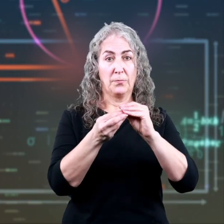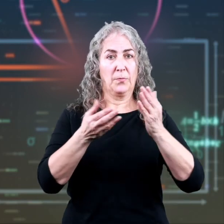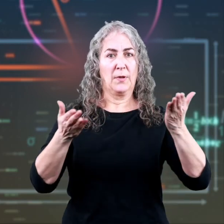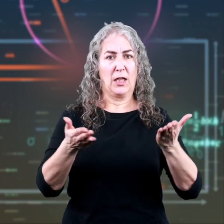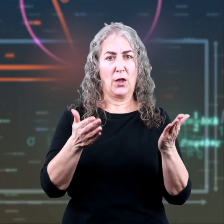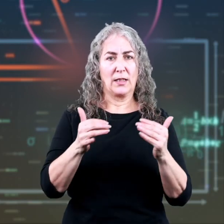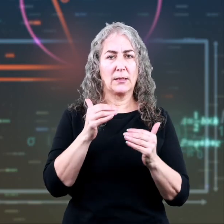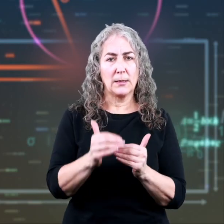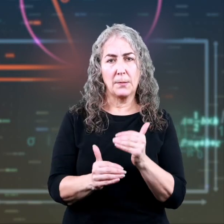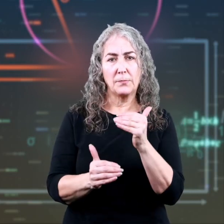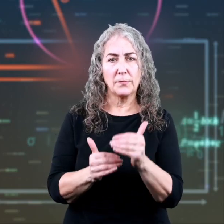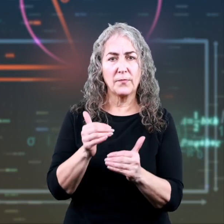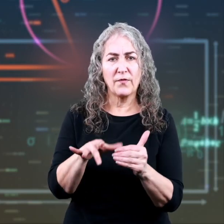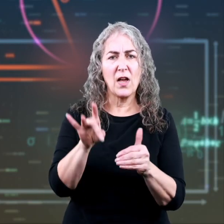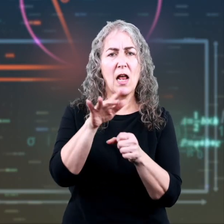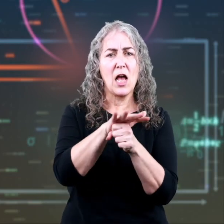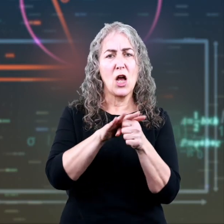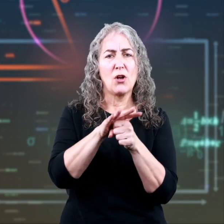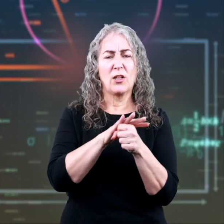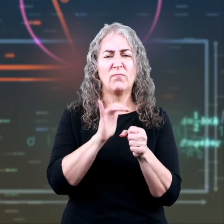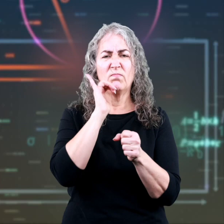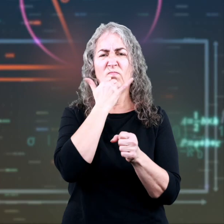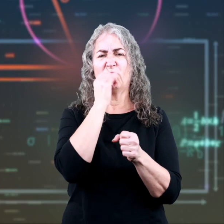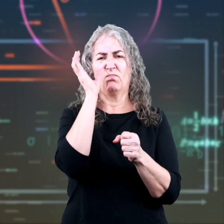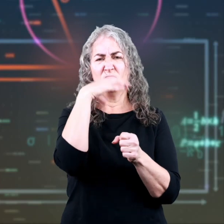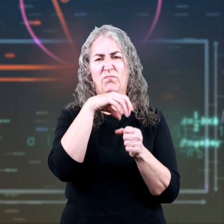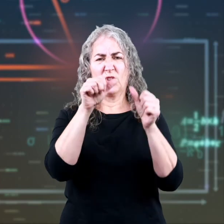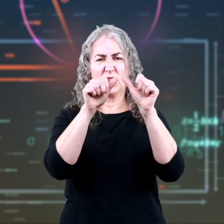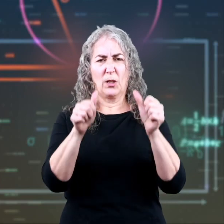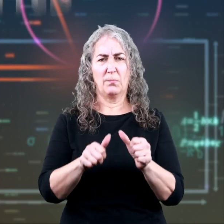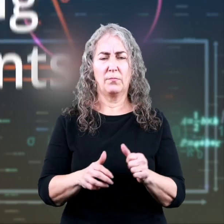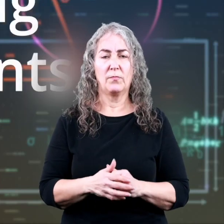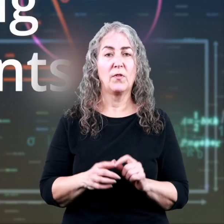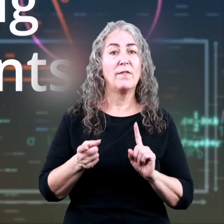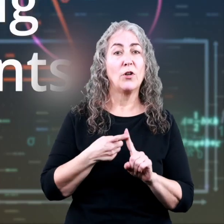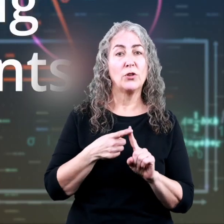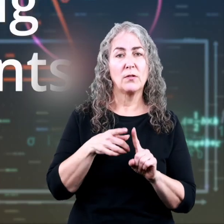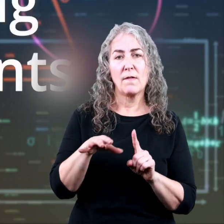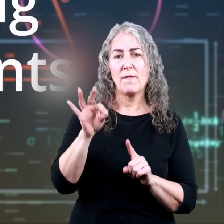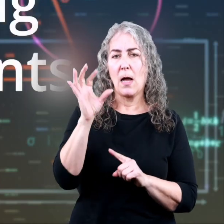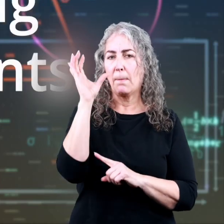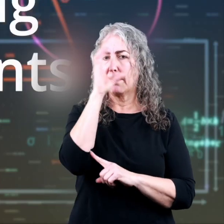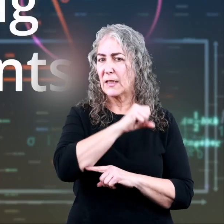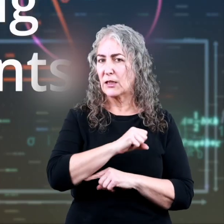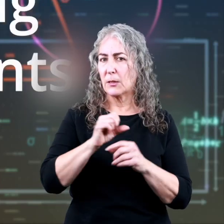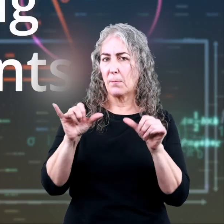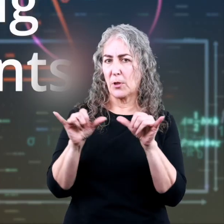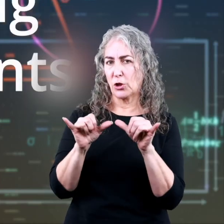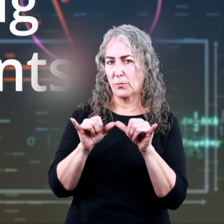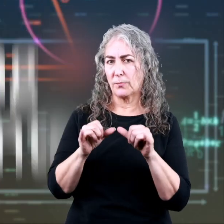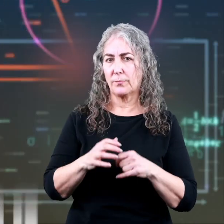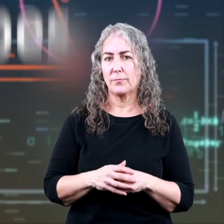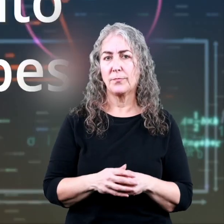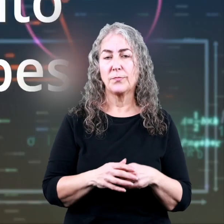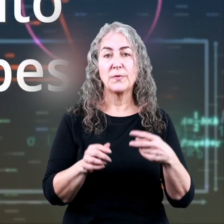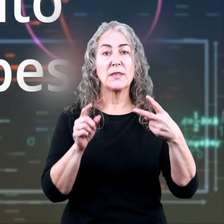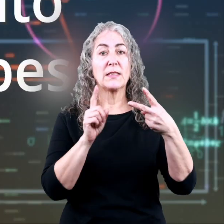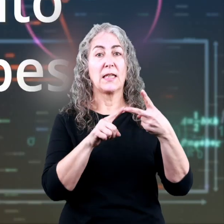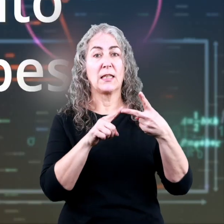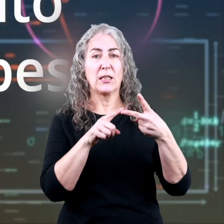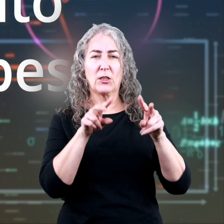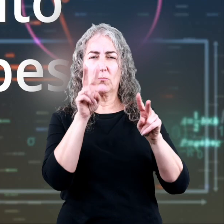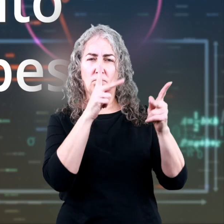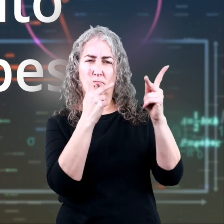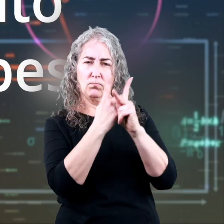here are the steps to find the area of this irregular shape. First, find the missing measurements. Then,